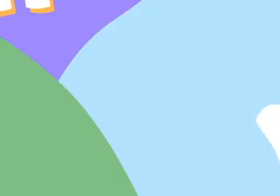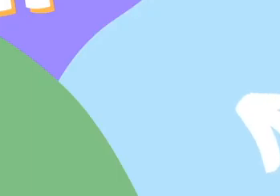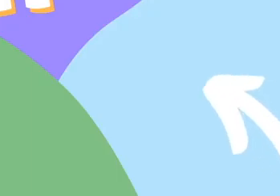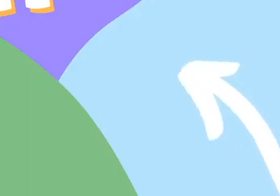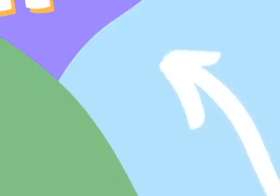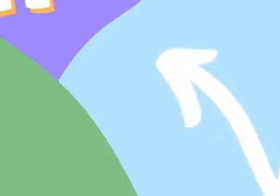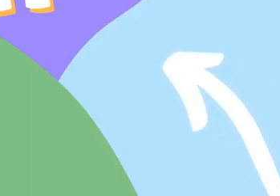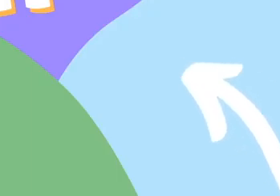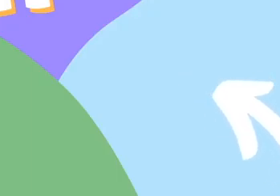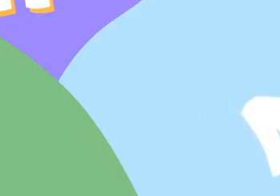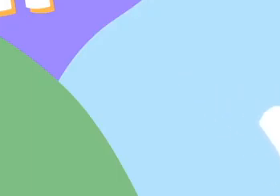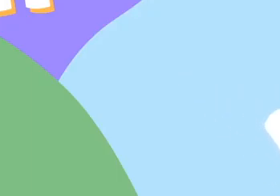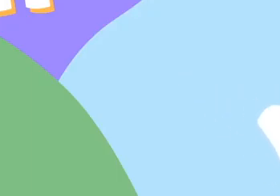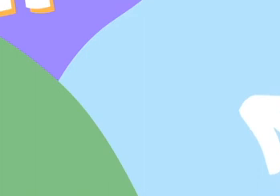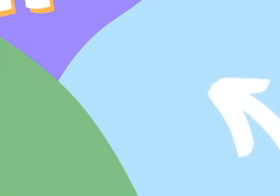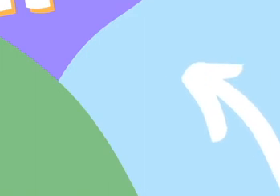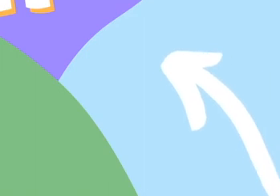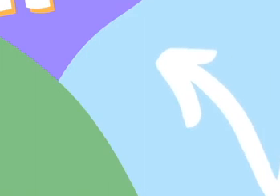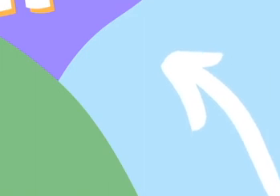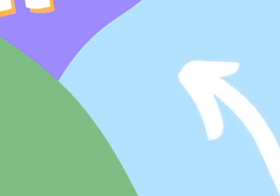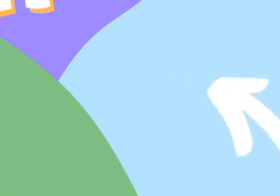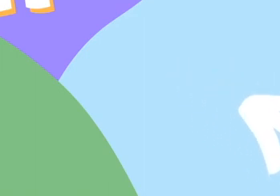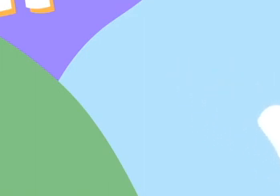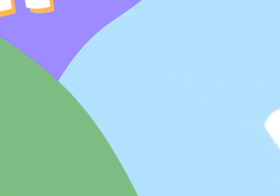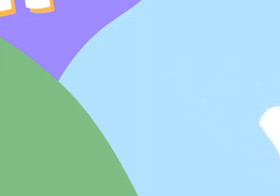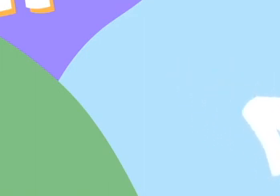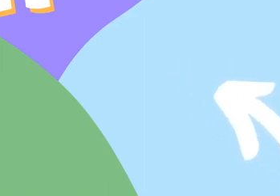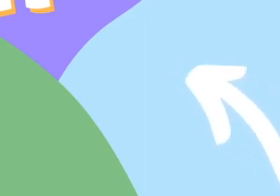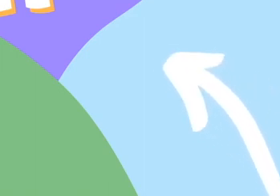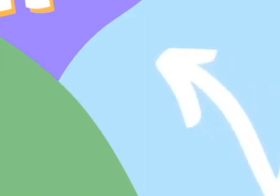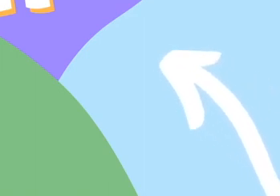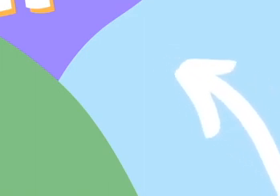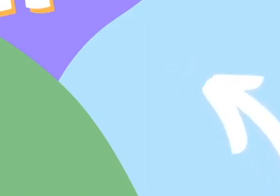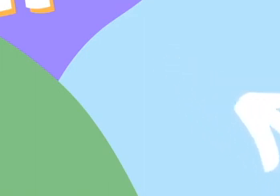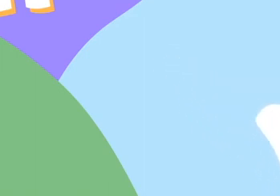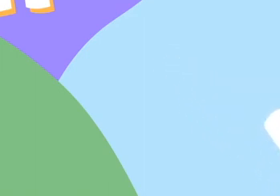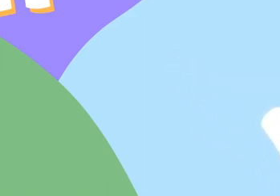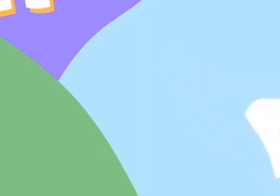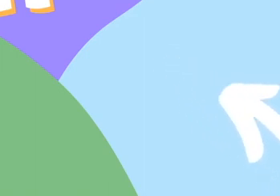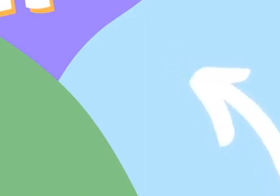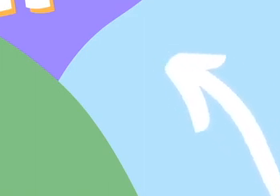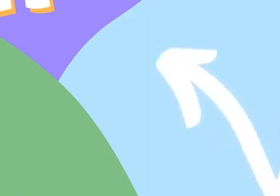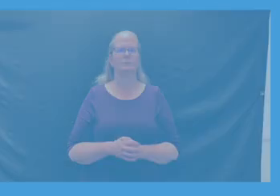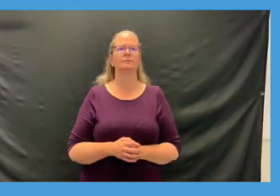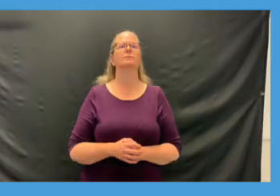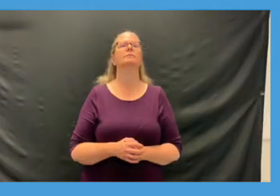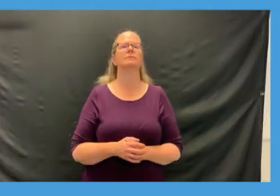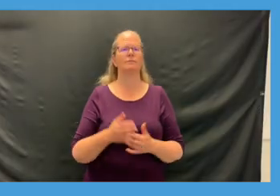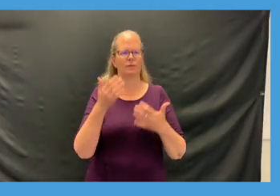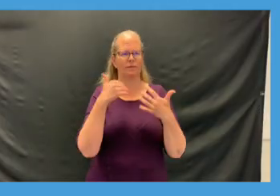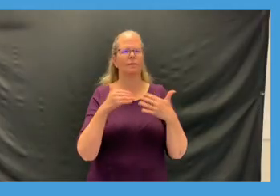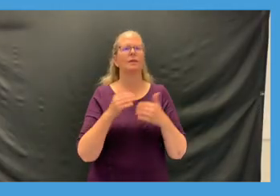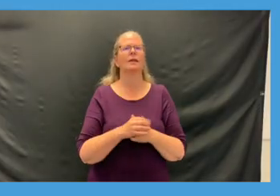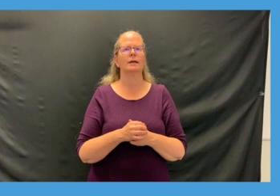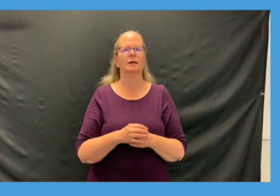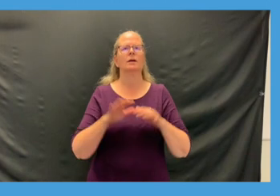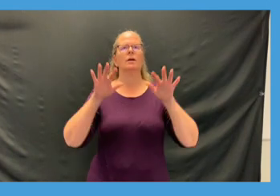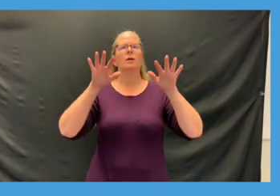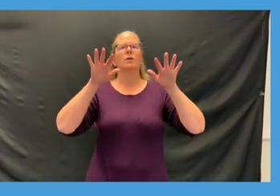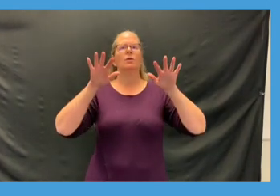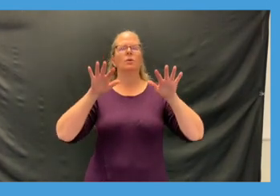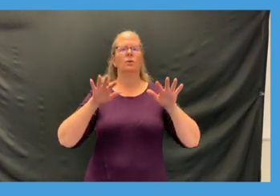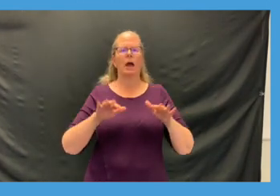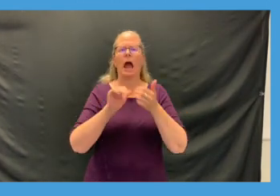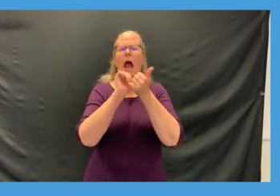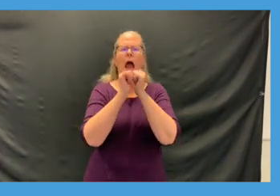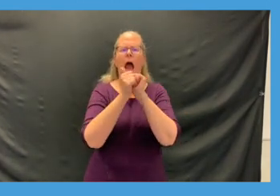alright guys now that